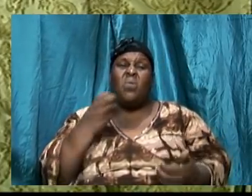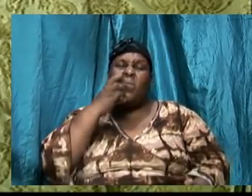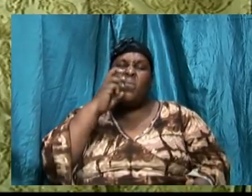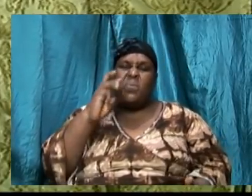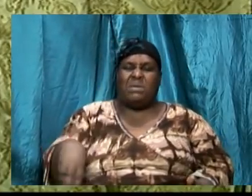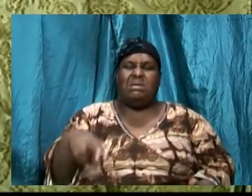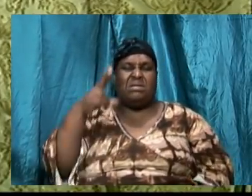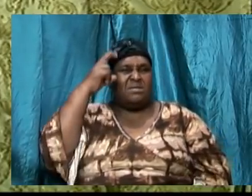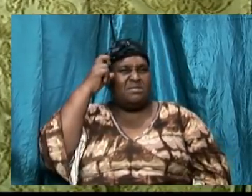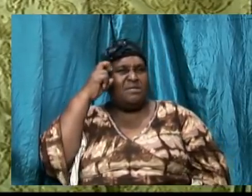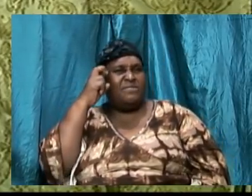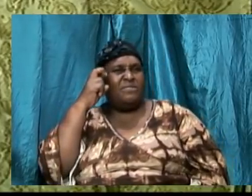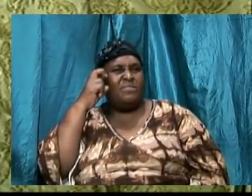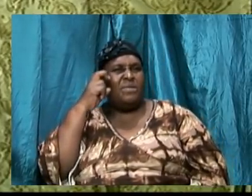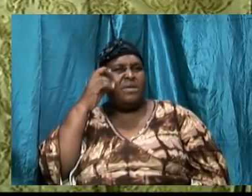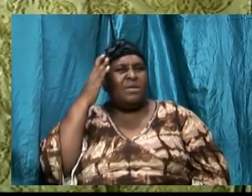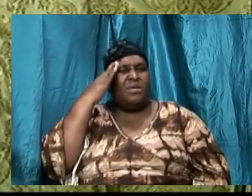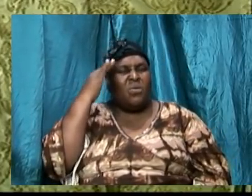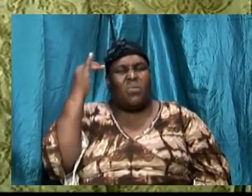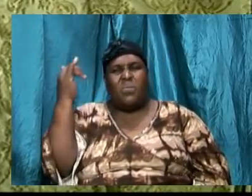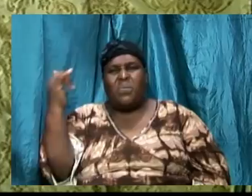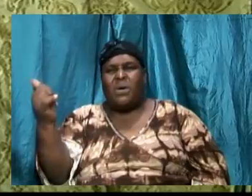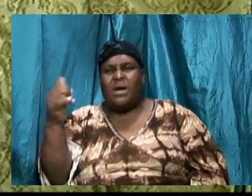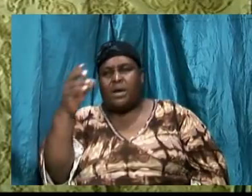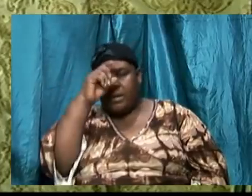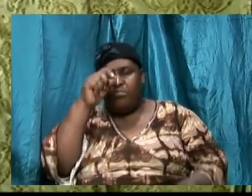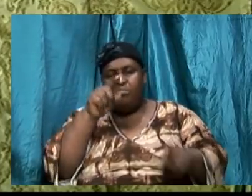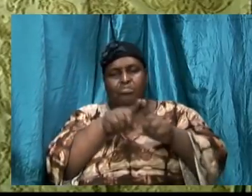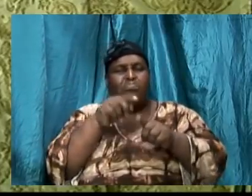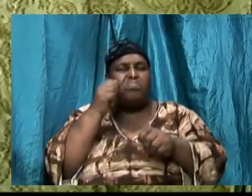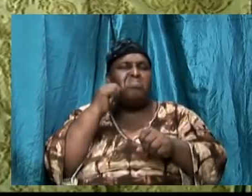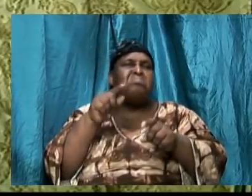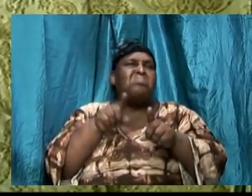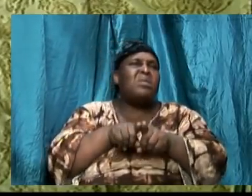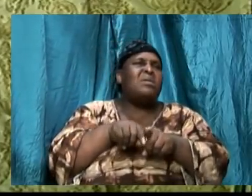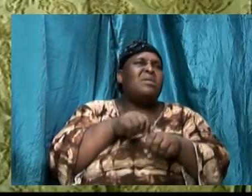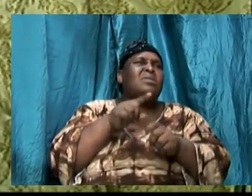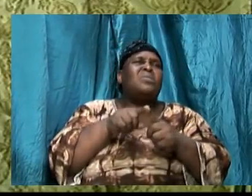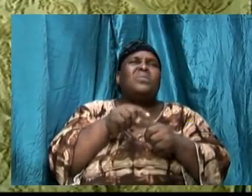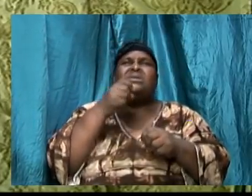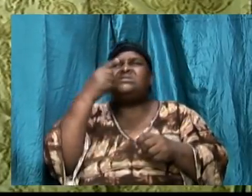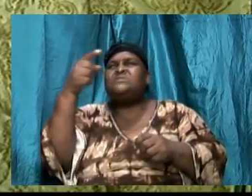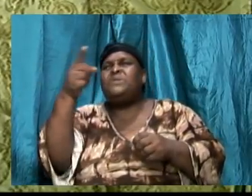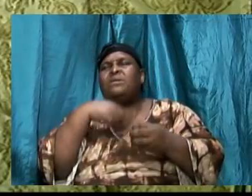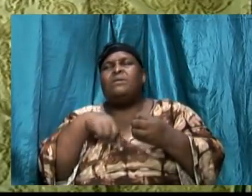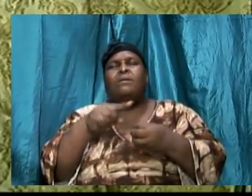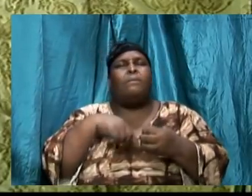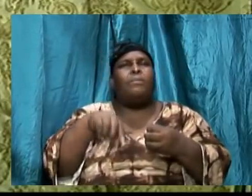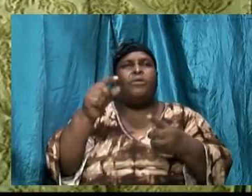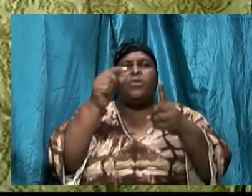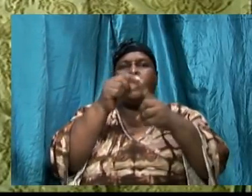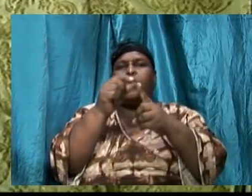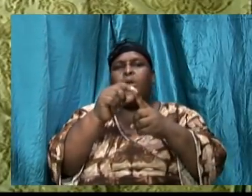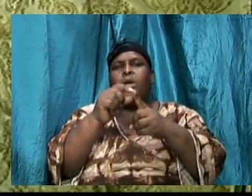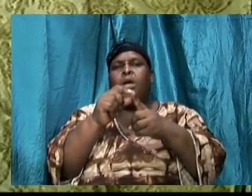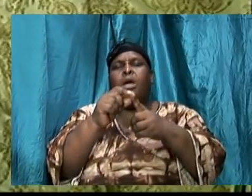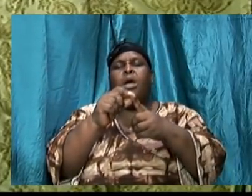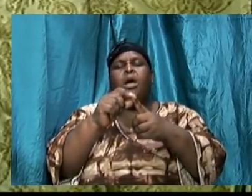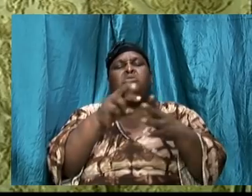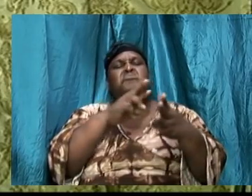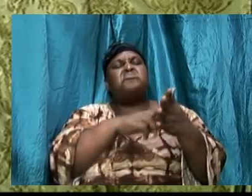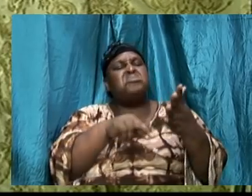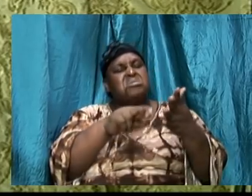is this is why brothers and sisters when we talk about the word when we talk about getting into the word